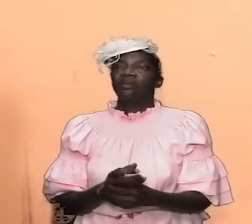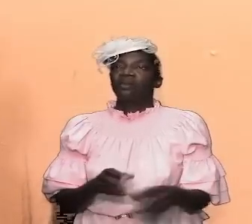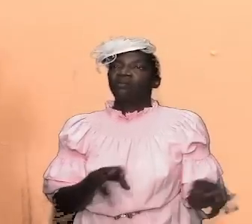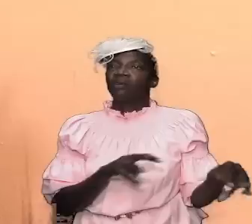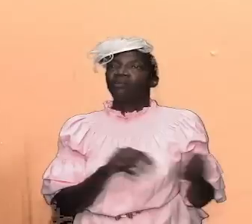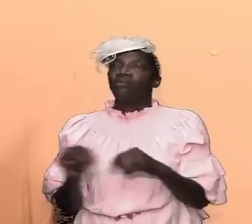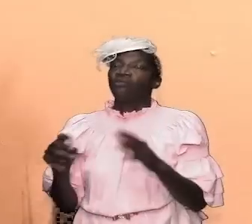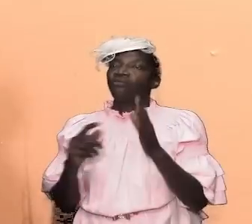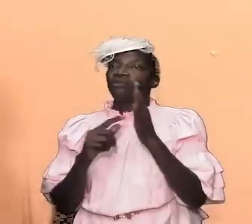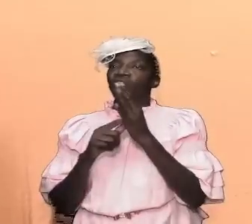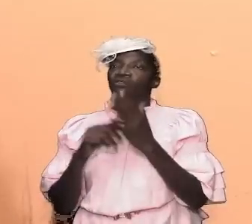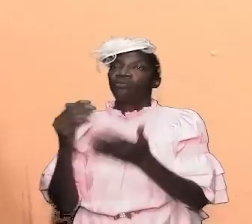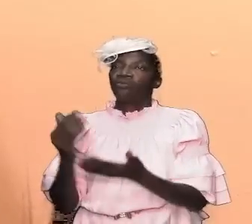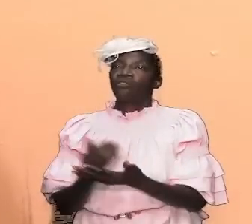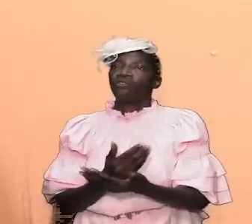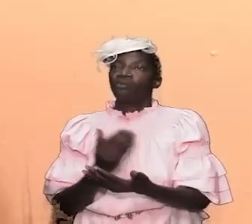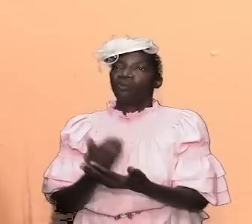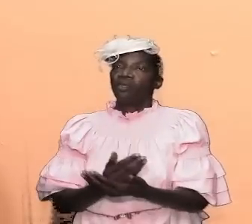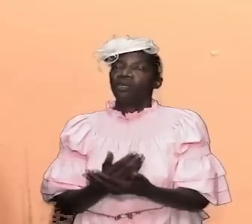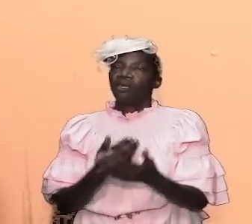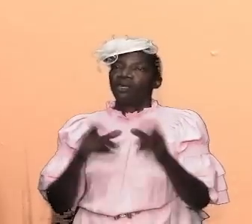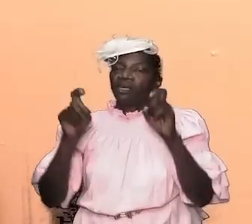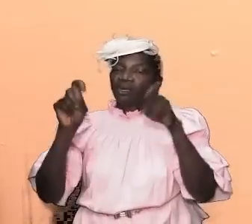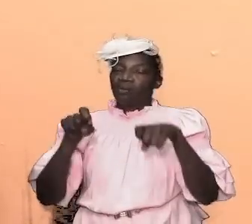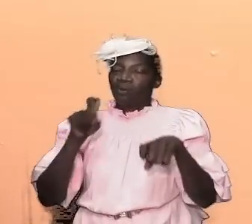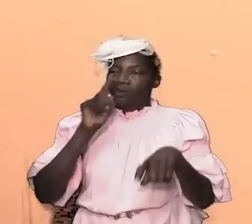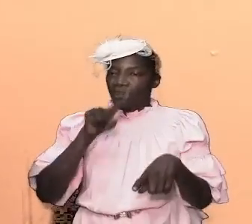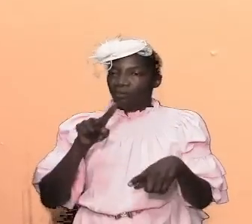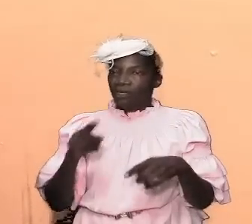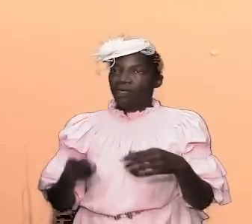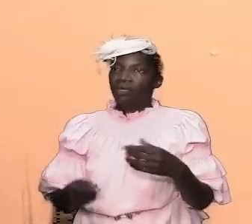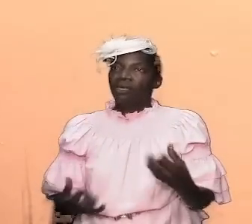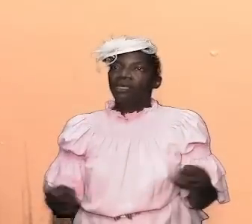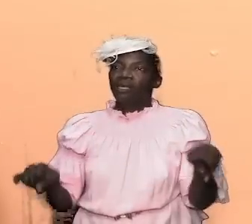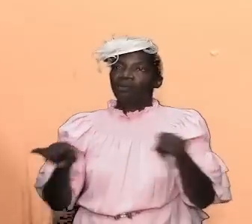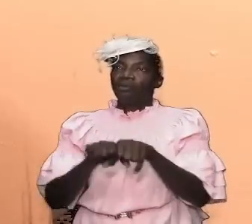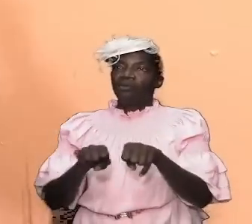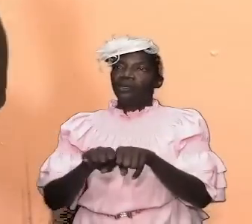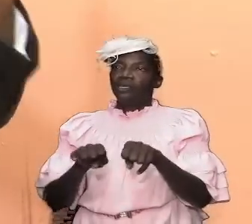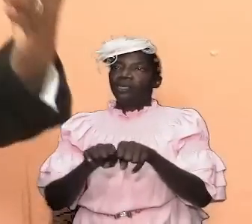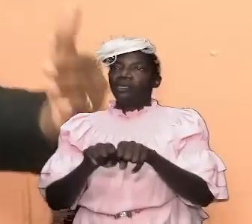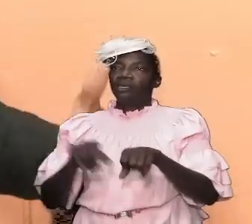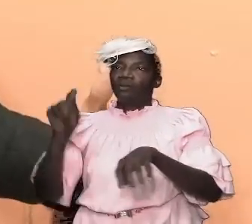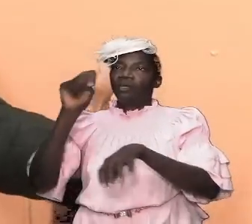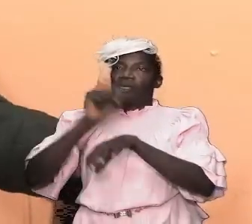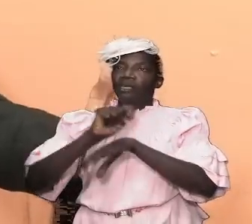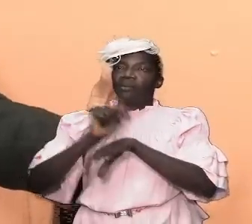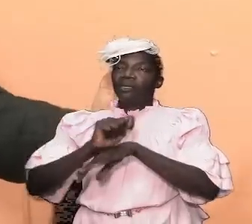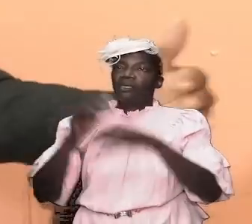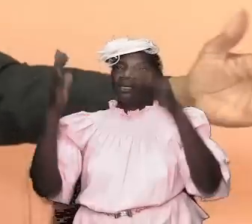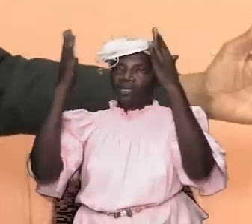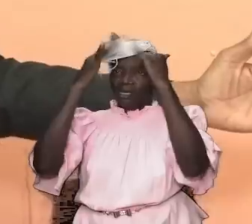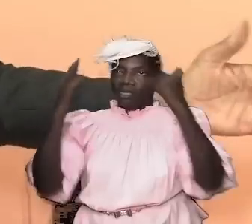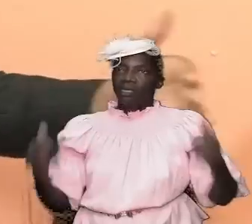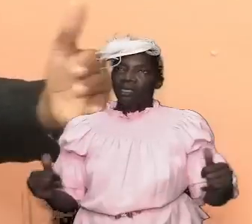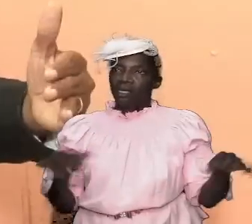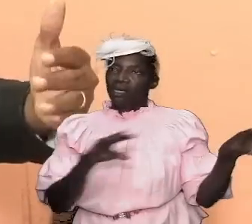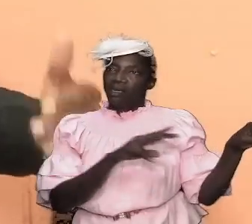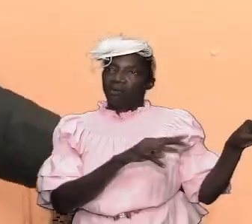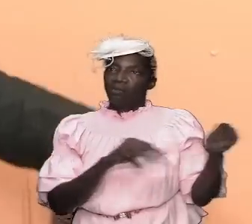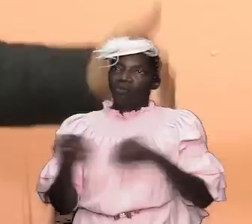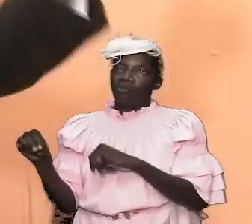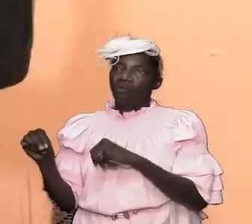that something must be significant about the tabernacle it was a tent that had to be moved about